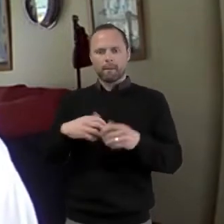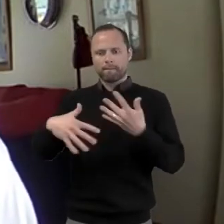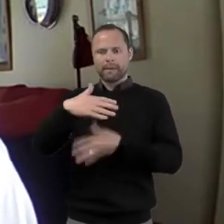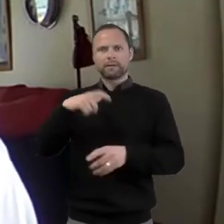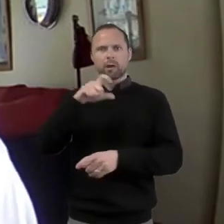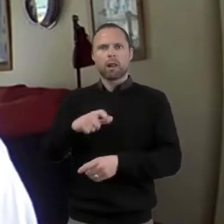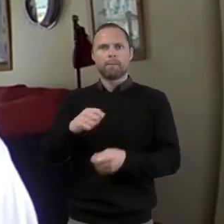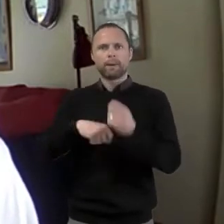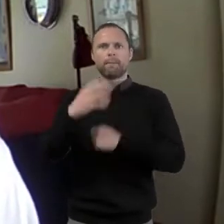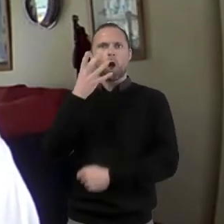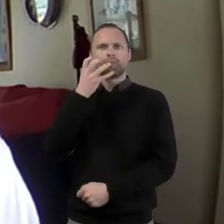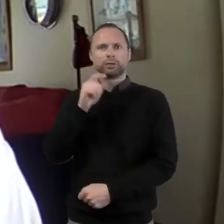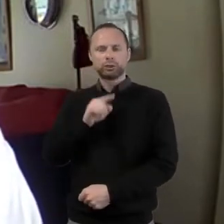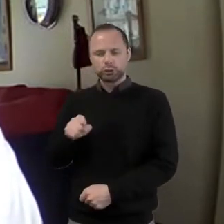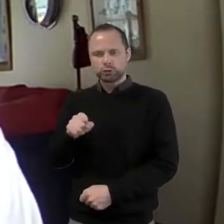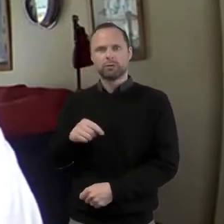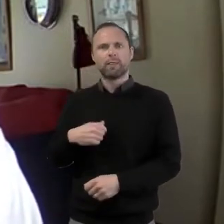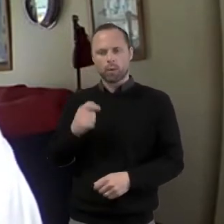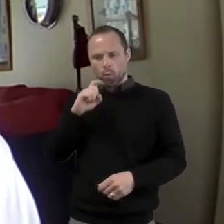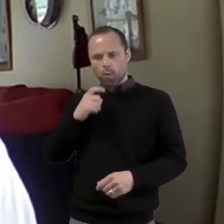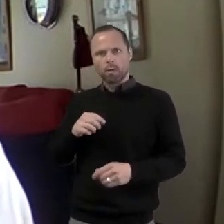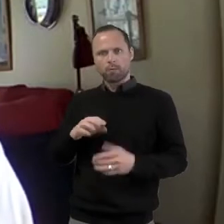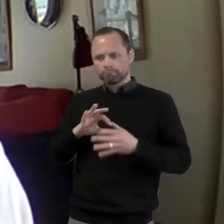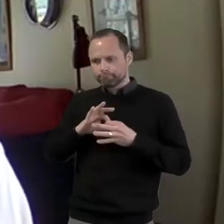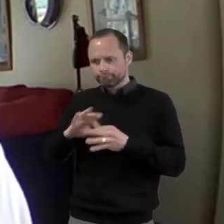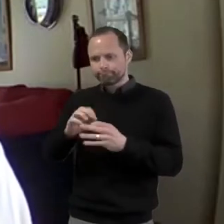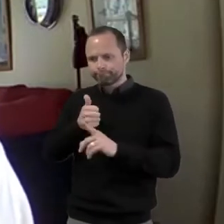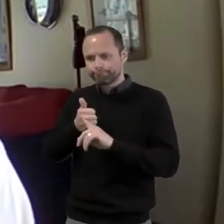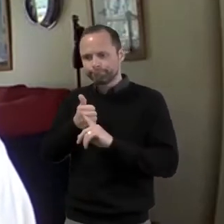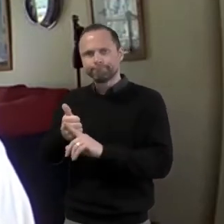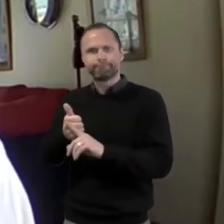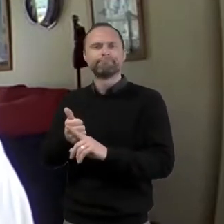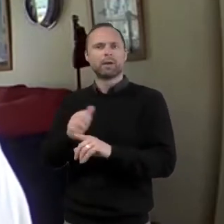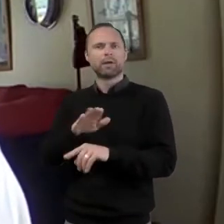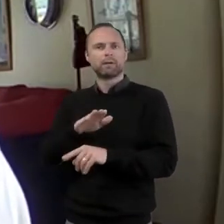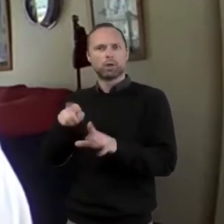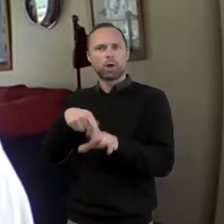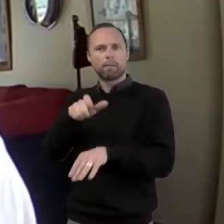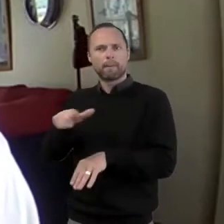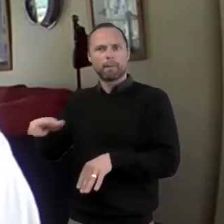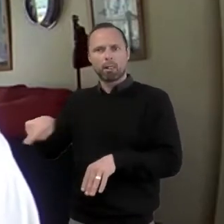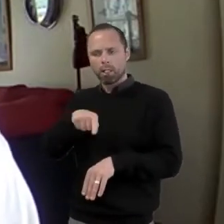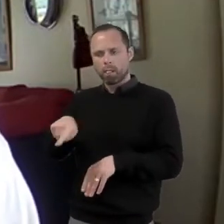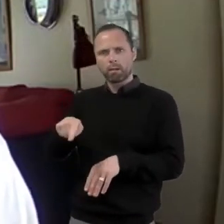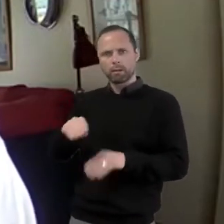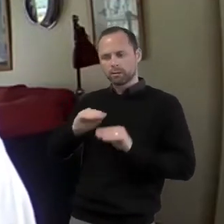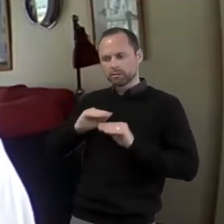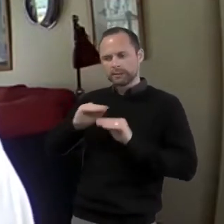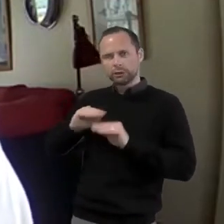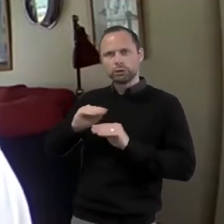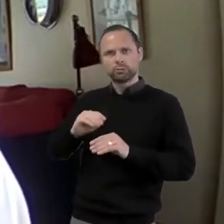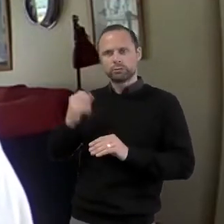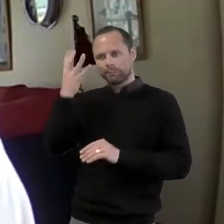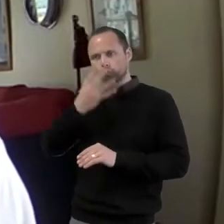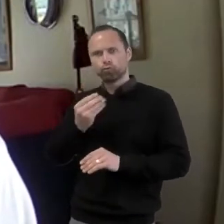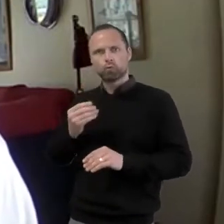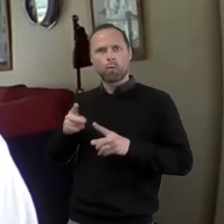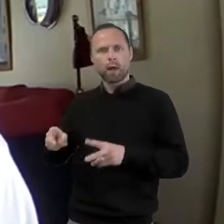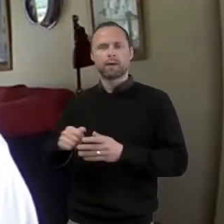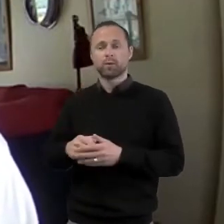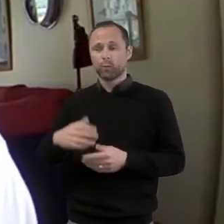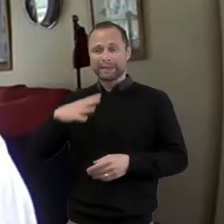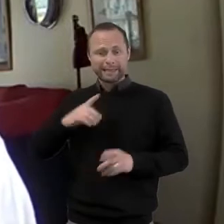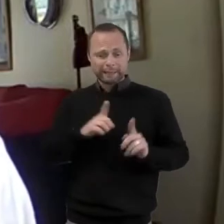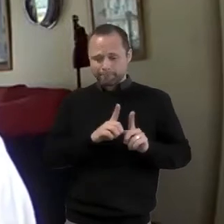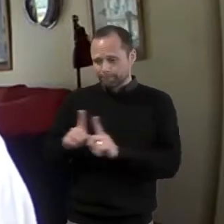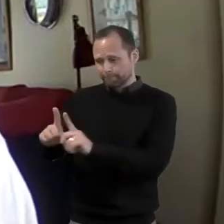of a young person. So we need to be alongside our families, sharing life with them, supporting them in